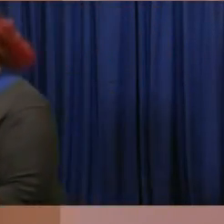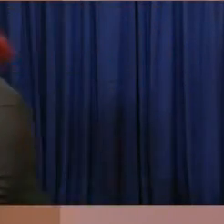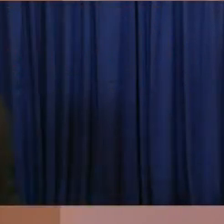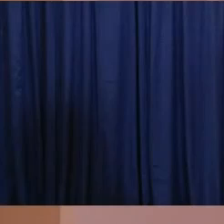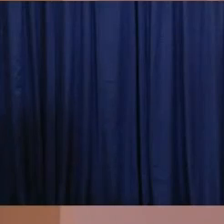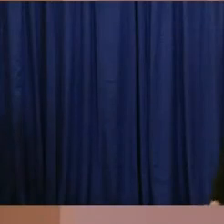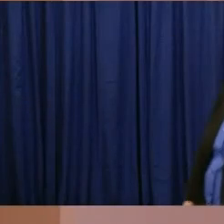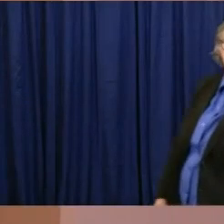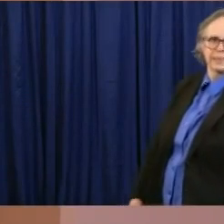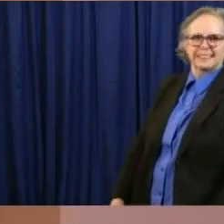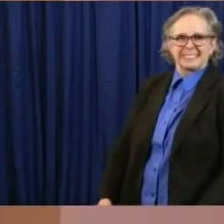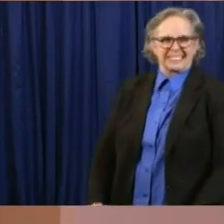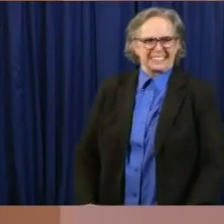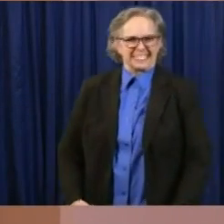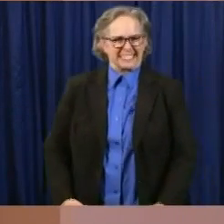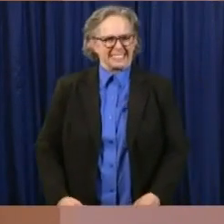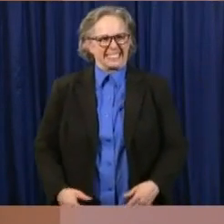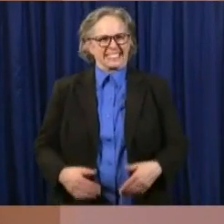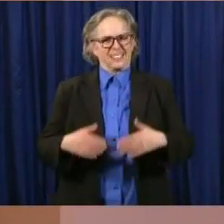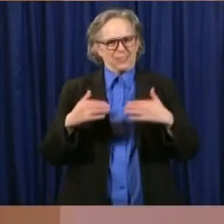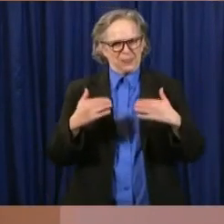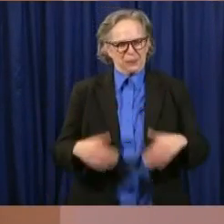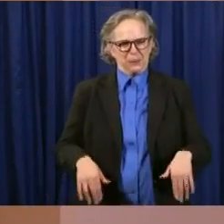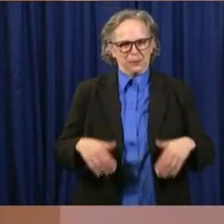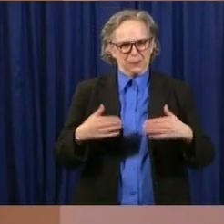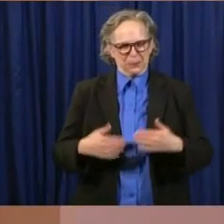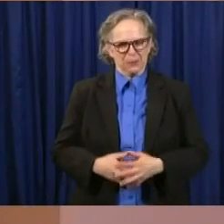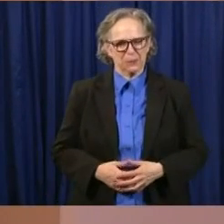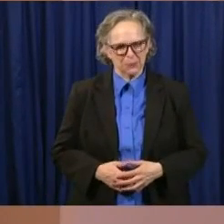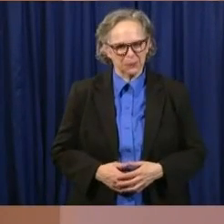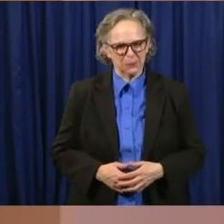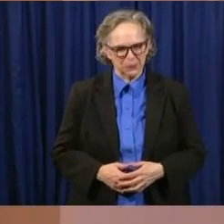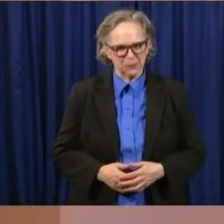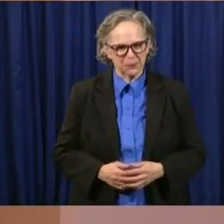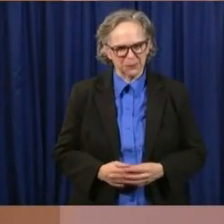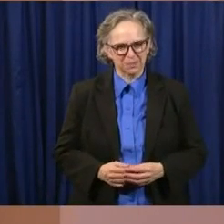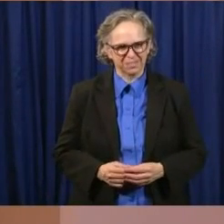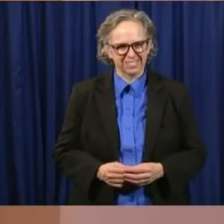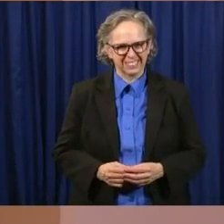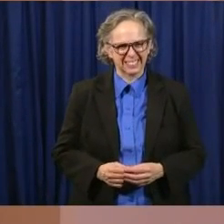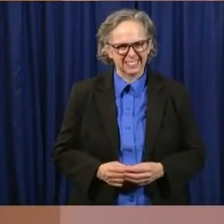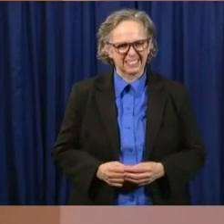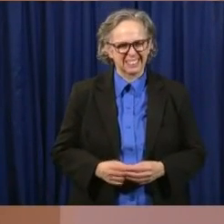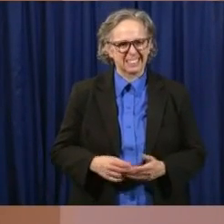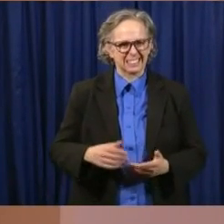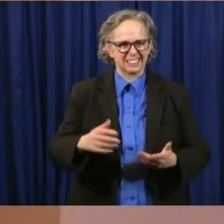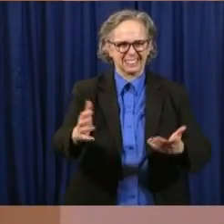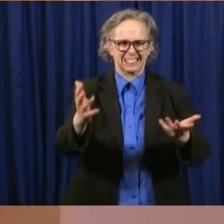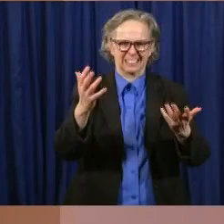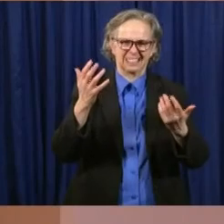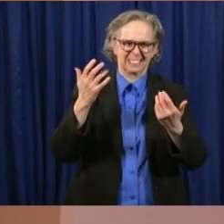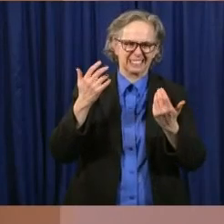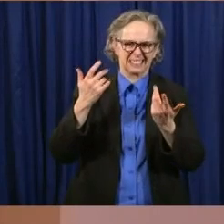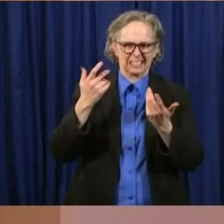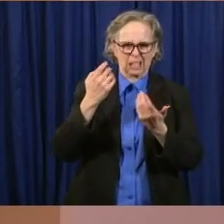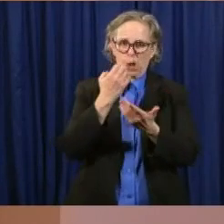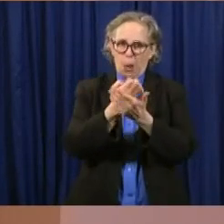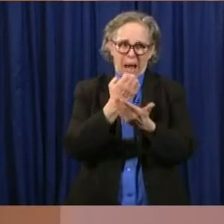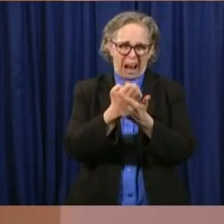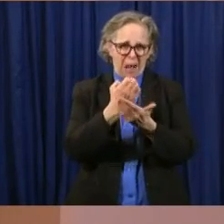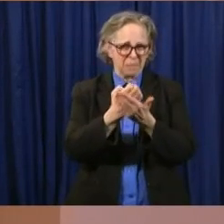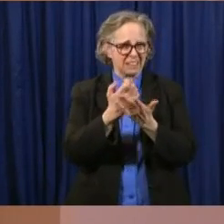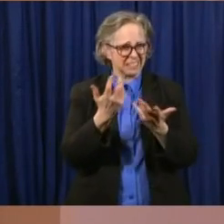Well, look, these are, this is why we talk, when we talk about the economy, always talk about wanting workers to feel